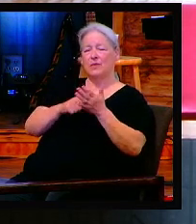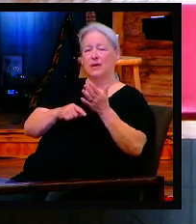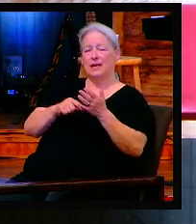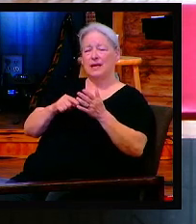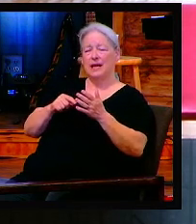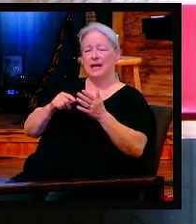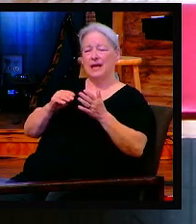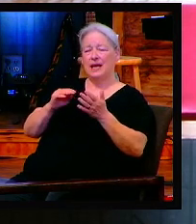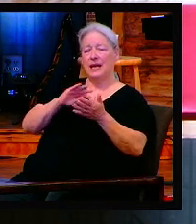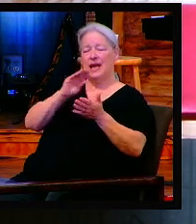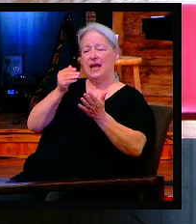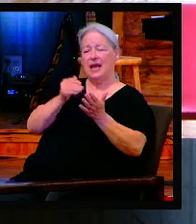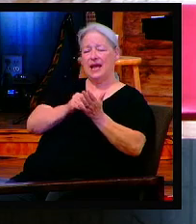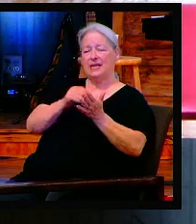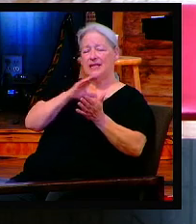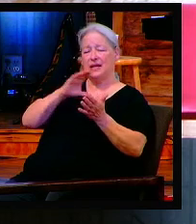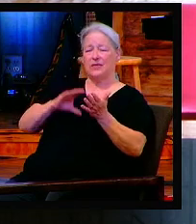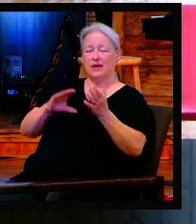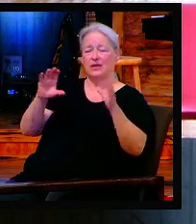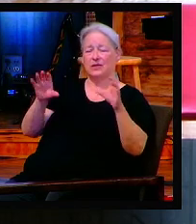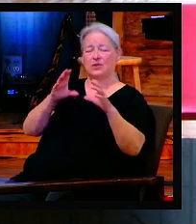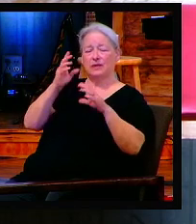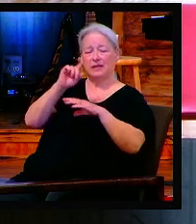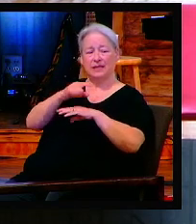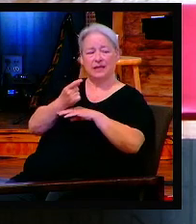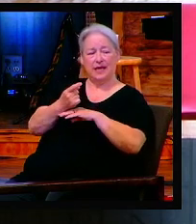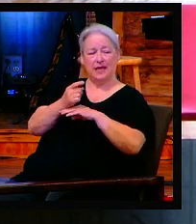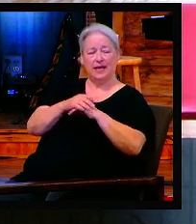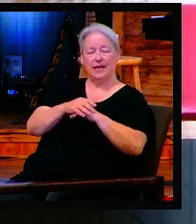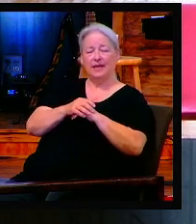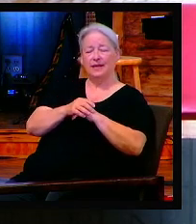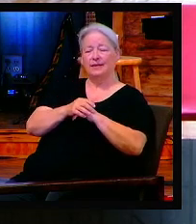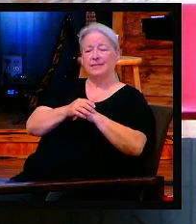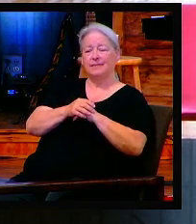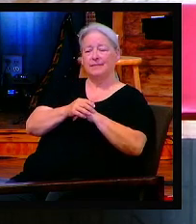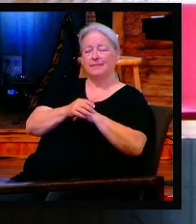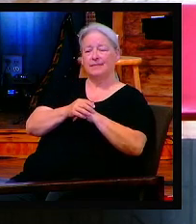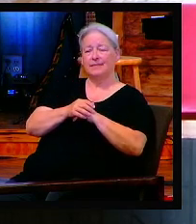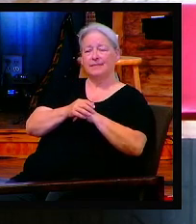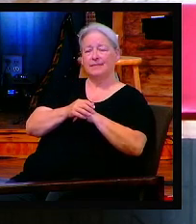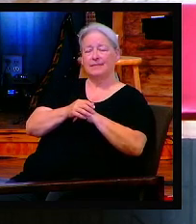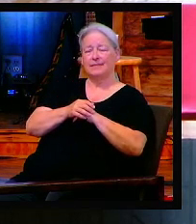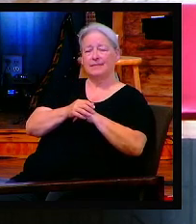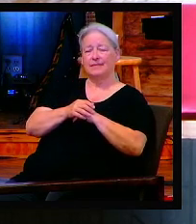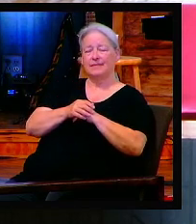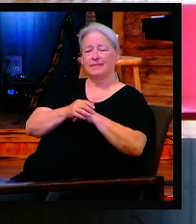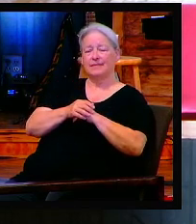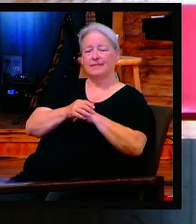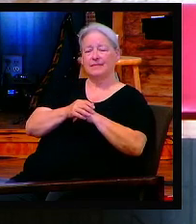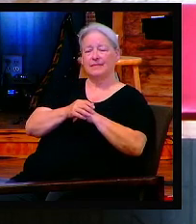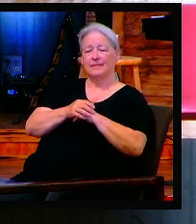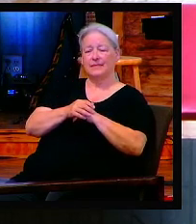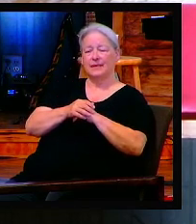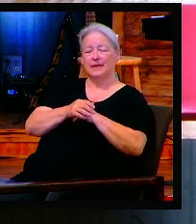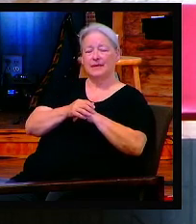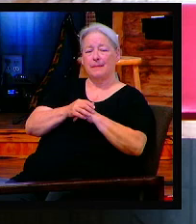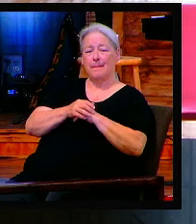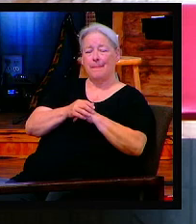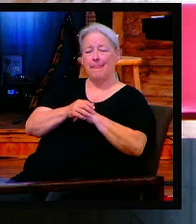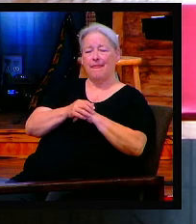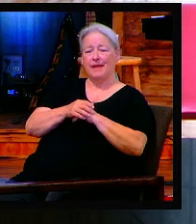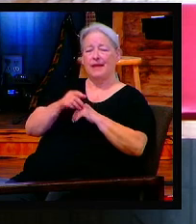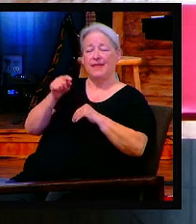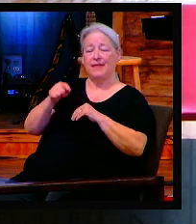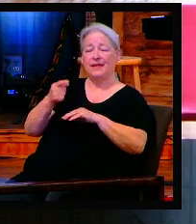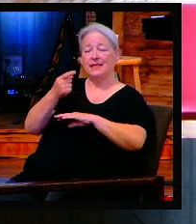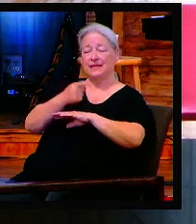And the plague shall not be on you to destroy you when I strike the land of Egypt. So this day, here it is, verse 14, shall be to